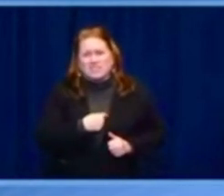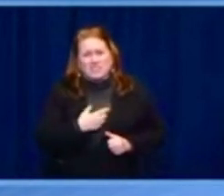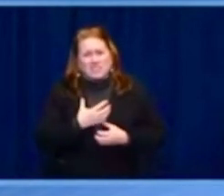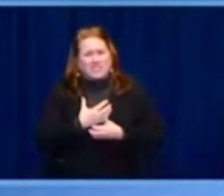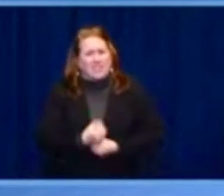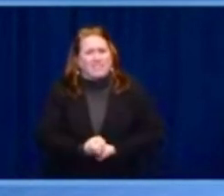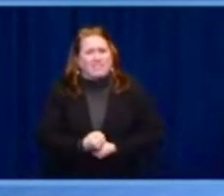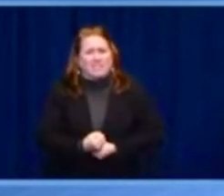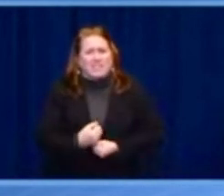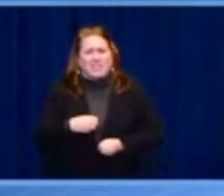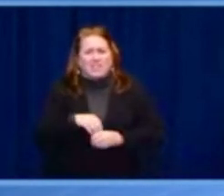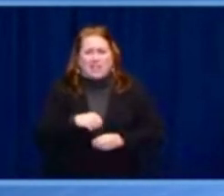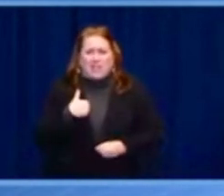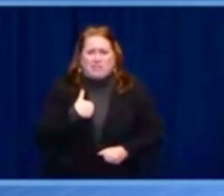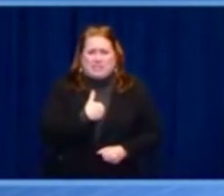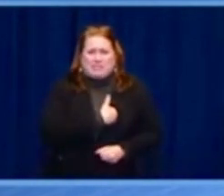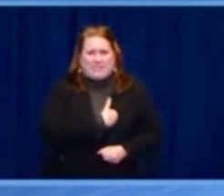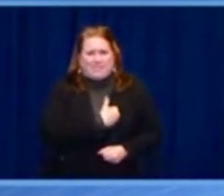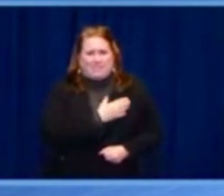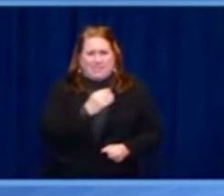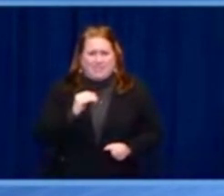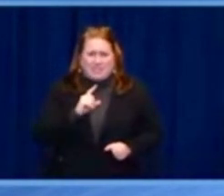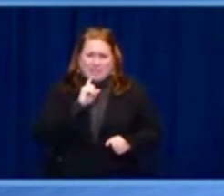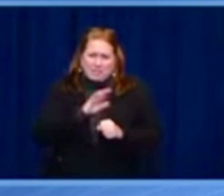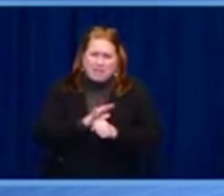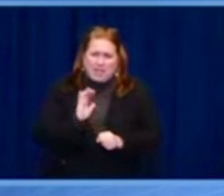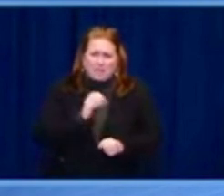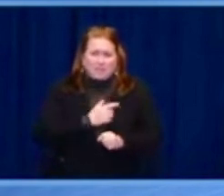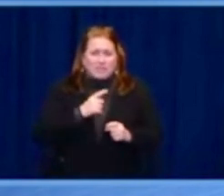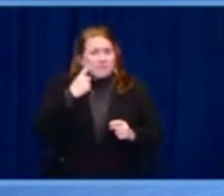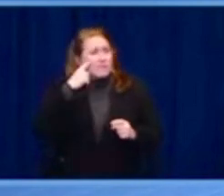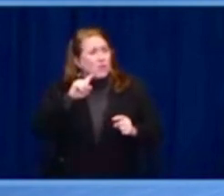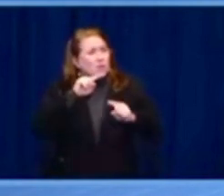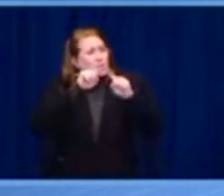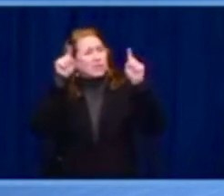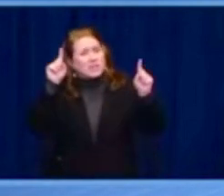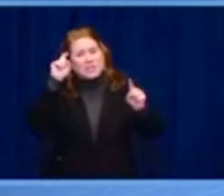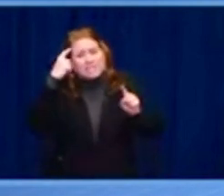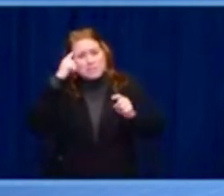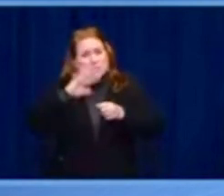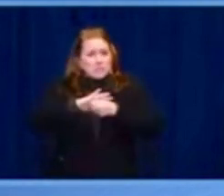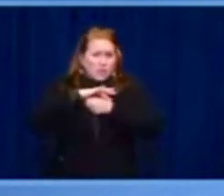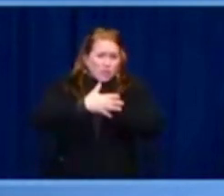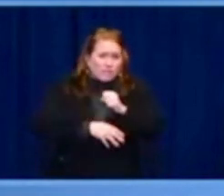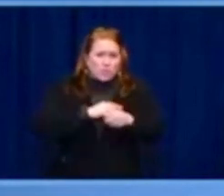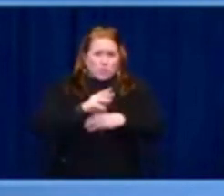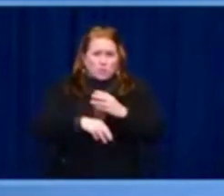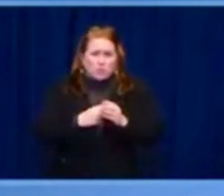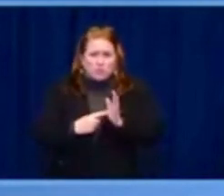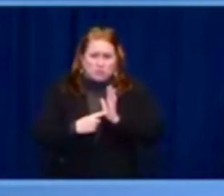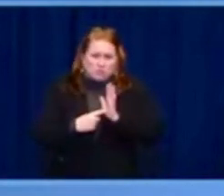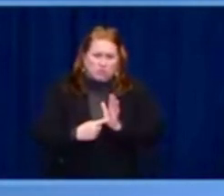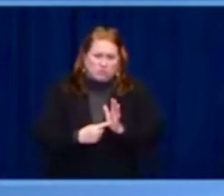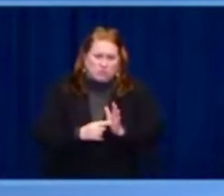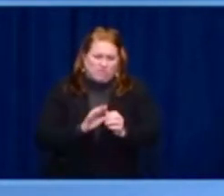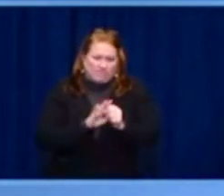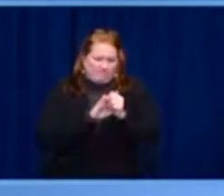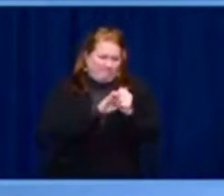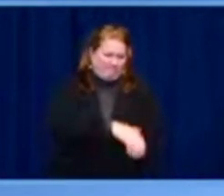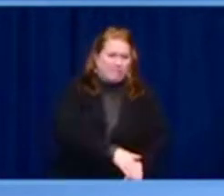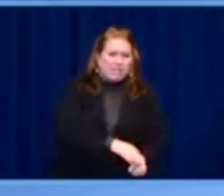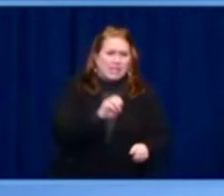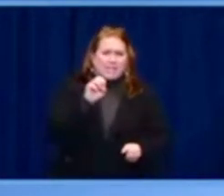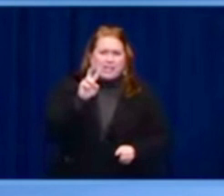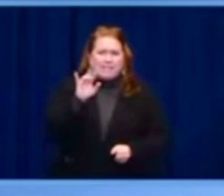Korea for stepping forward to host the next Summit for Democracies. And we'll sustain this forum as a driver